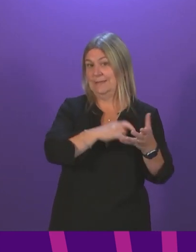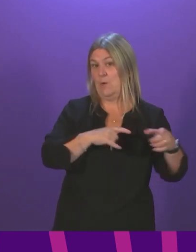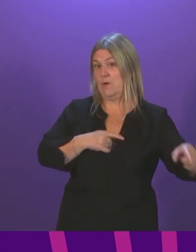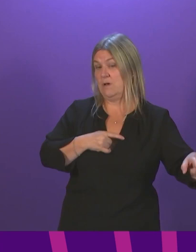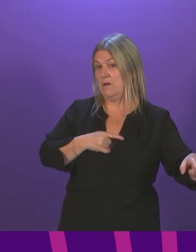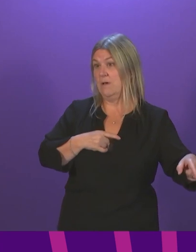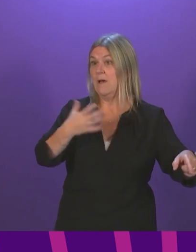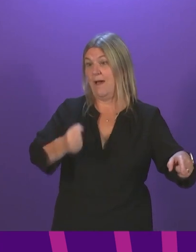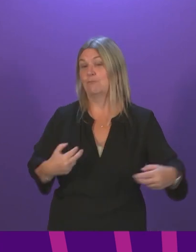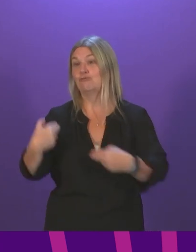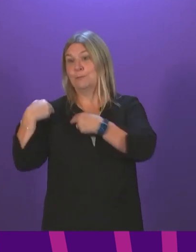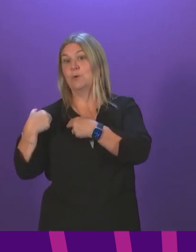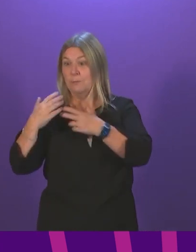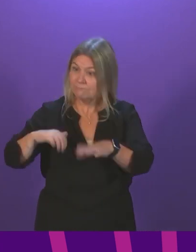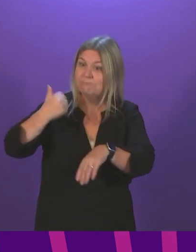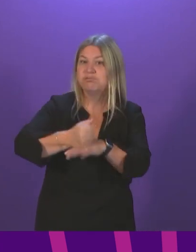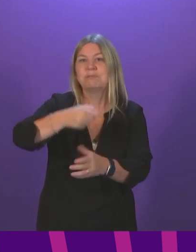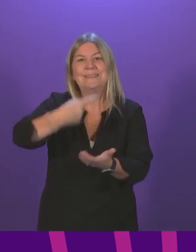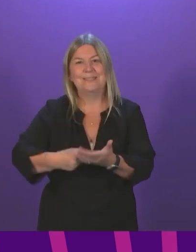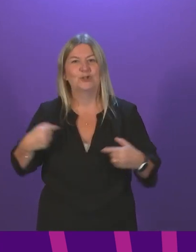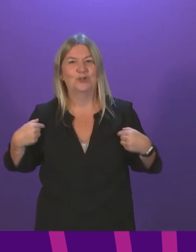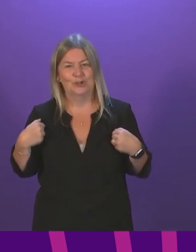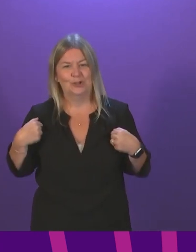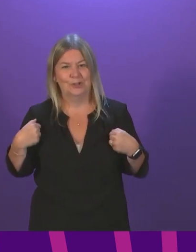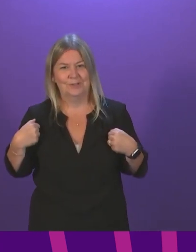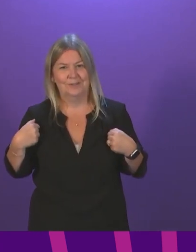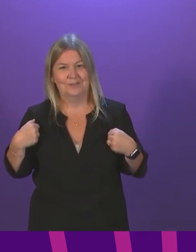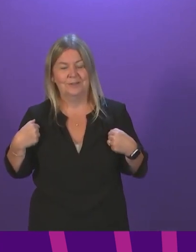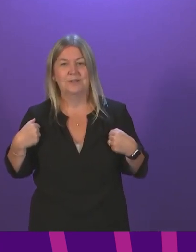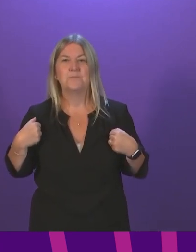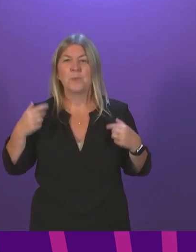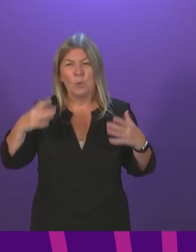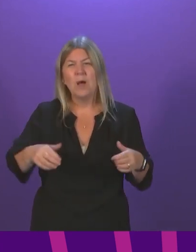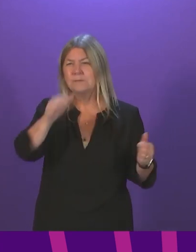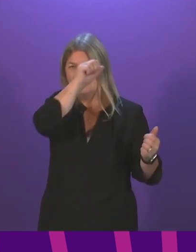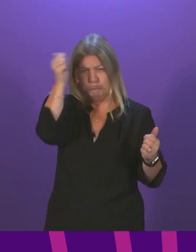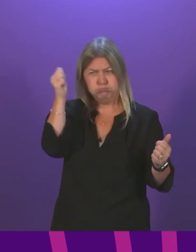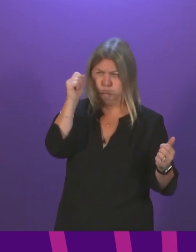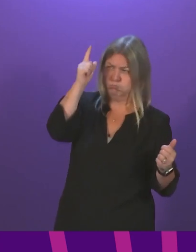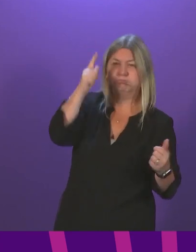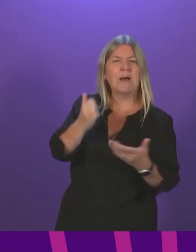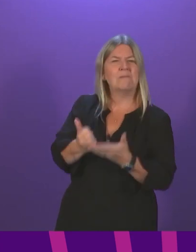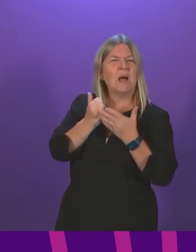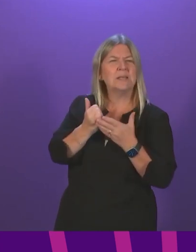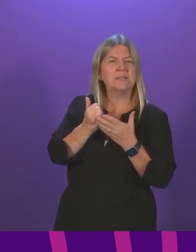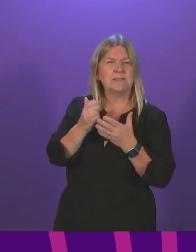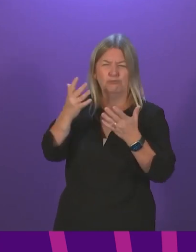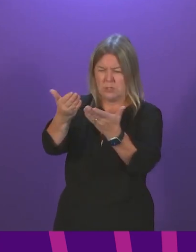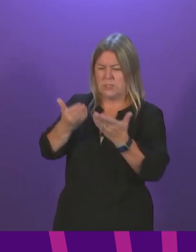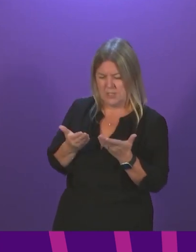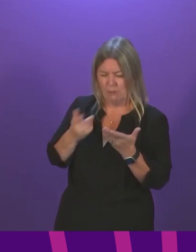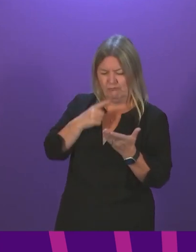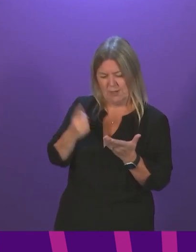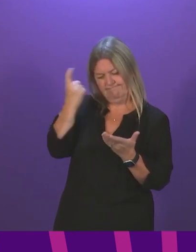because I have the responsibility of implementing these decisions, we have to base them on expert advice. We have to base them